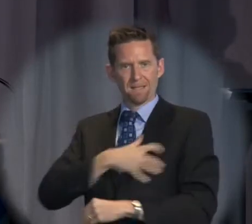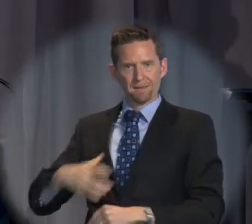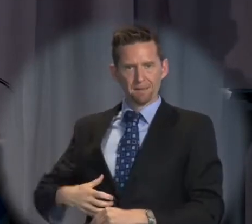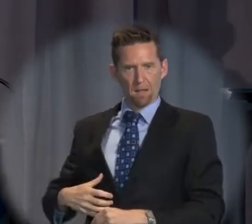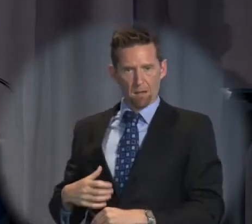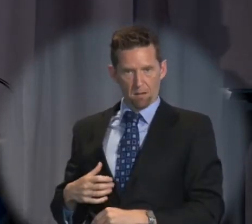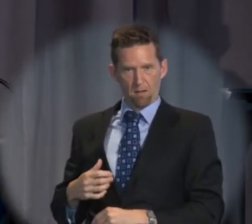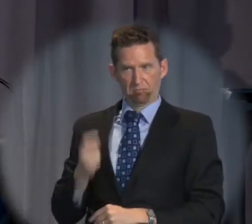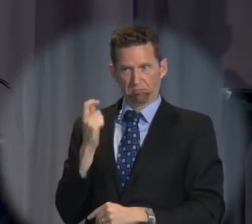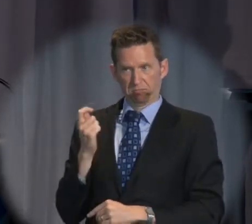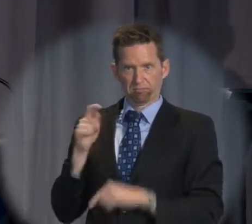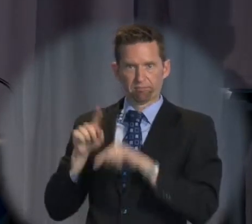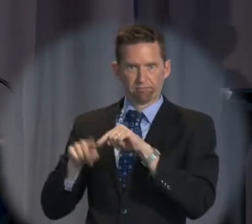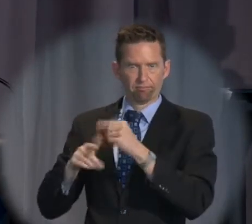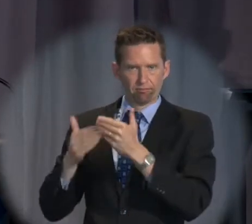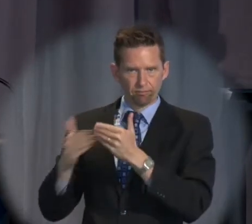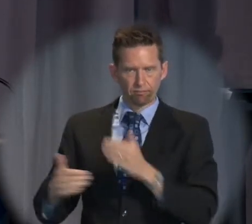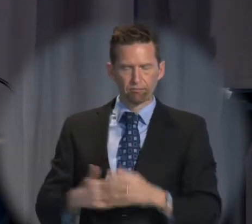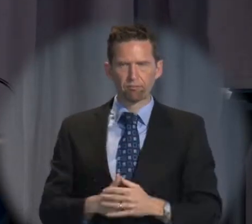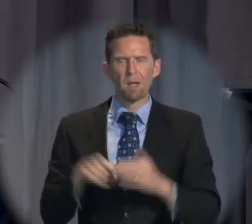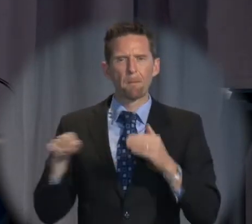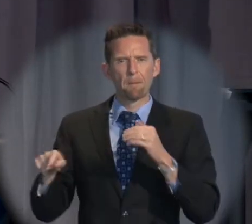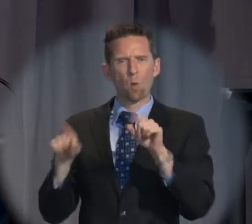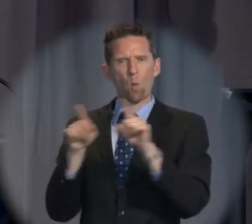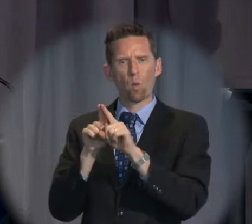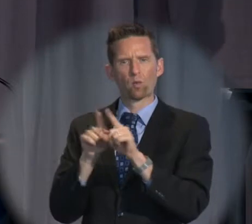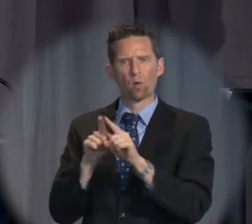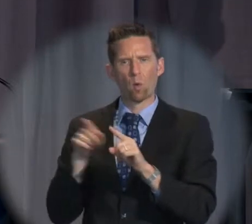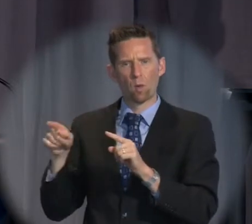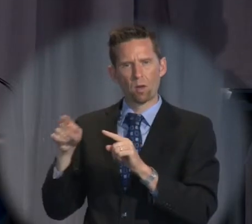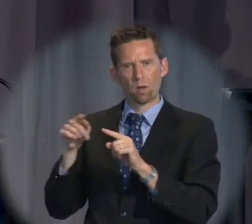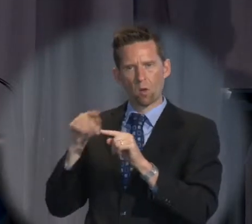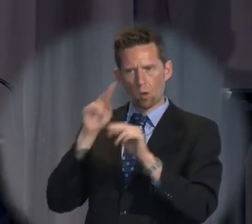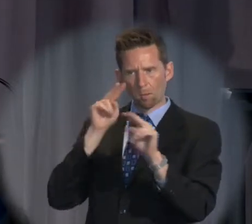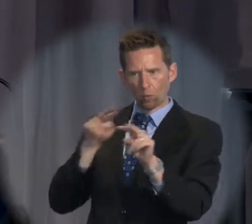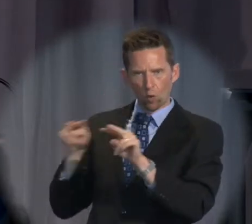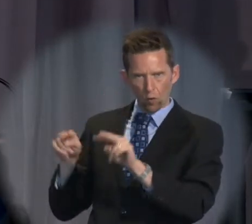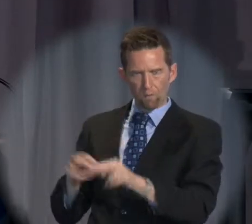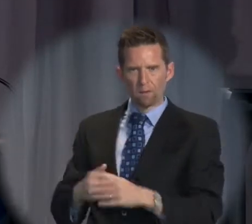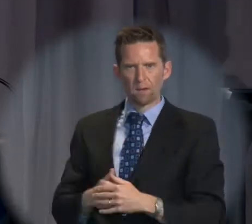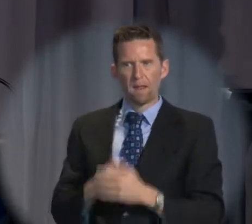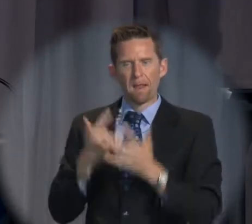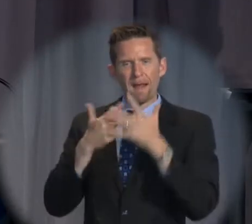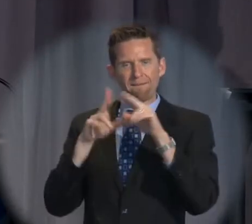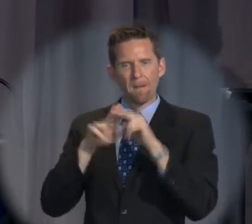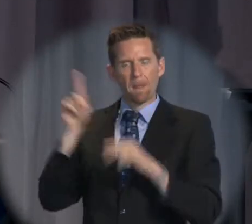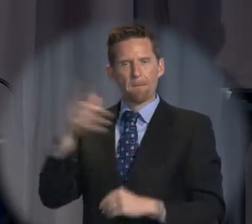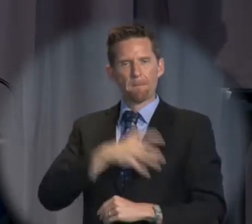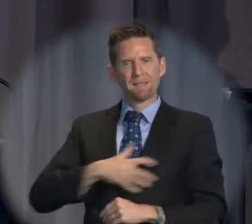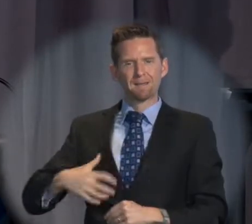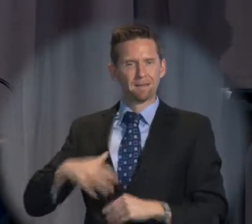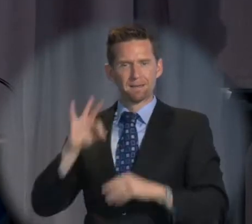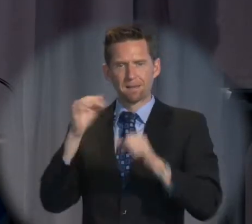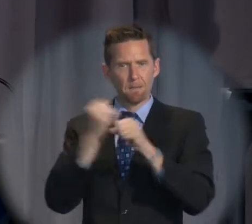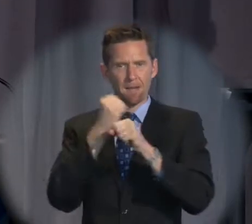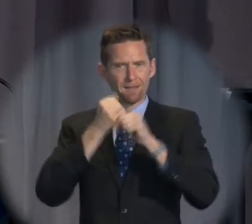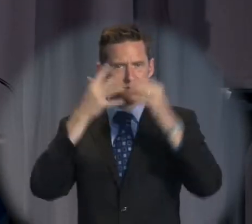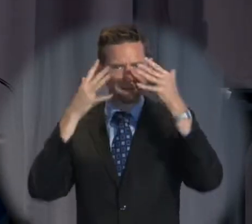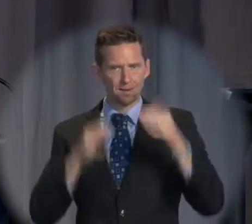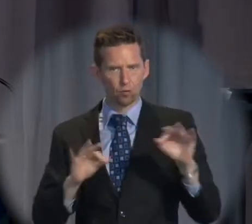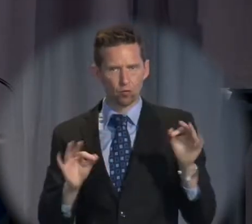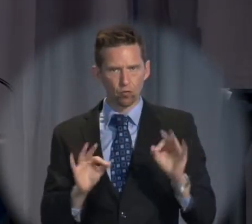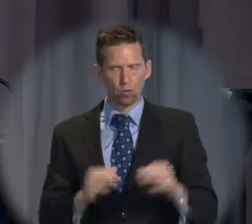as soon as is practicable. But it also observed rather sternly that if the minister does not make a decision